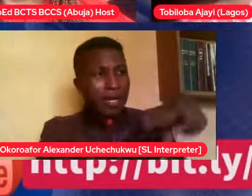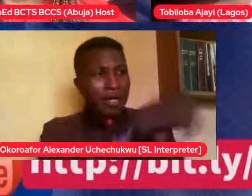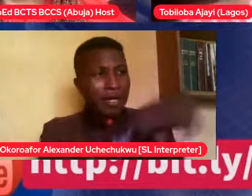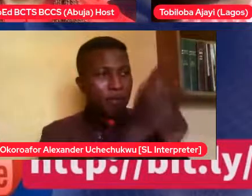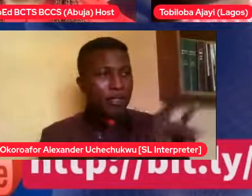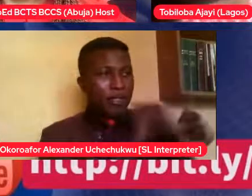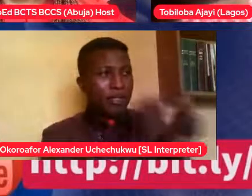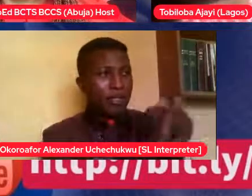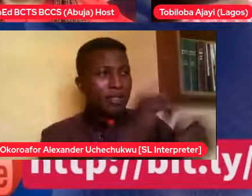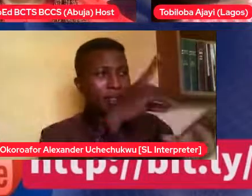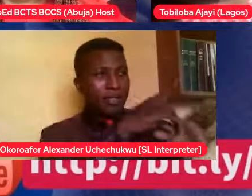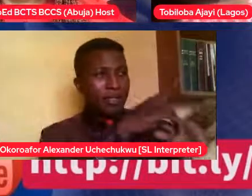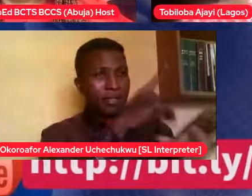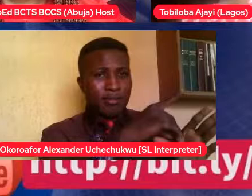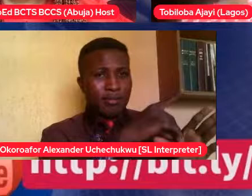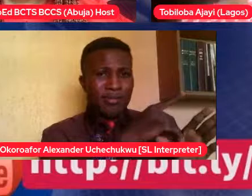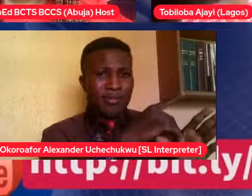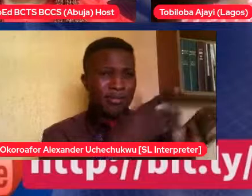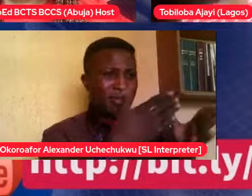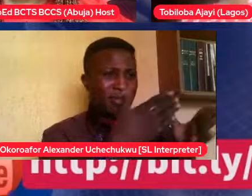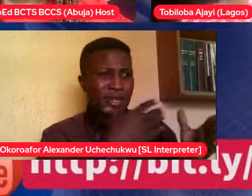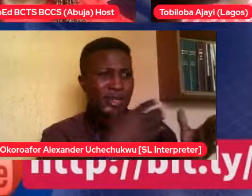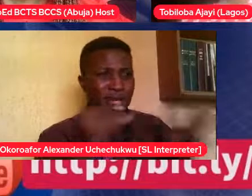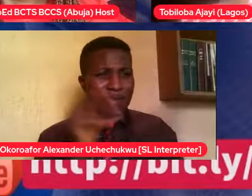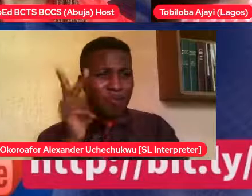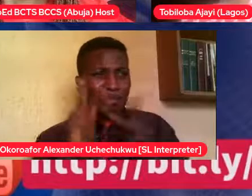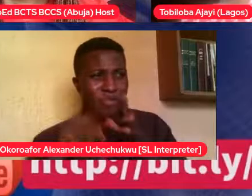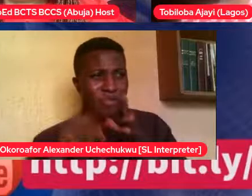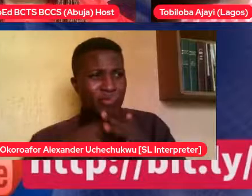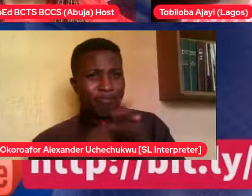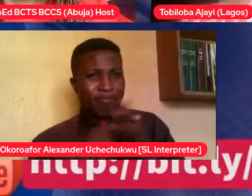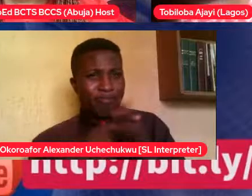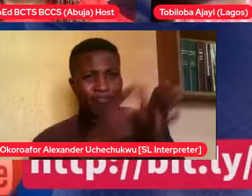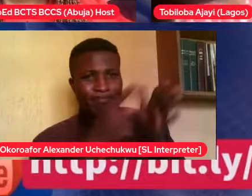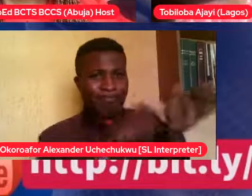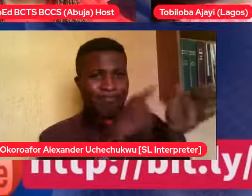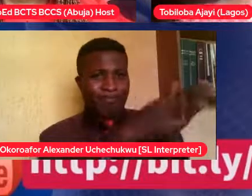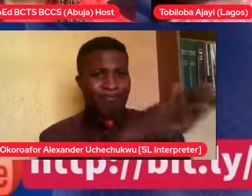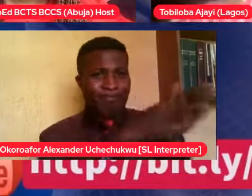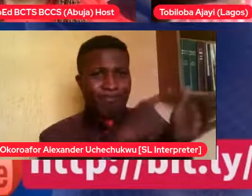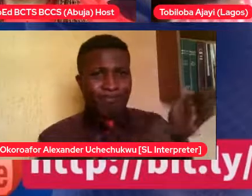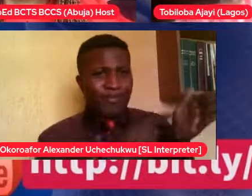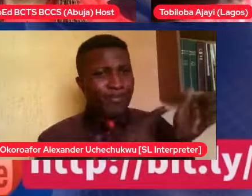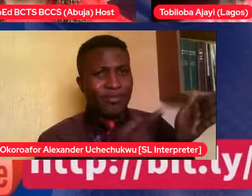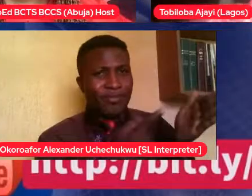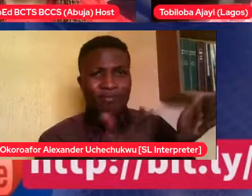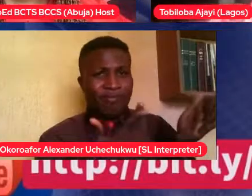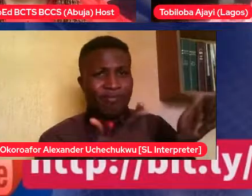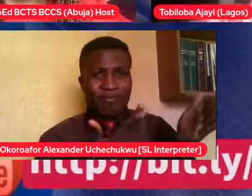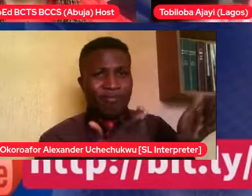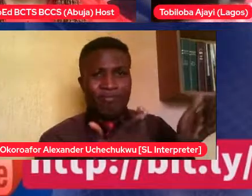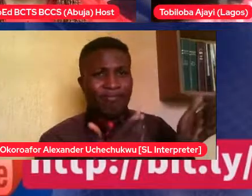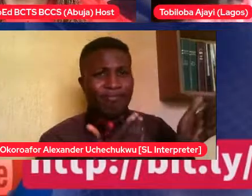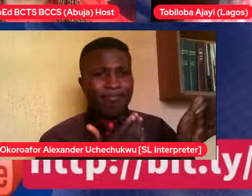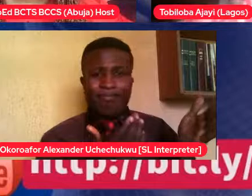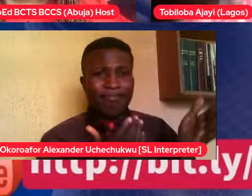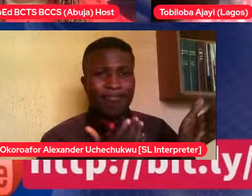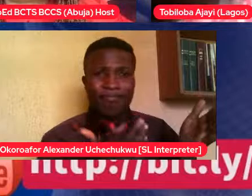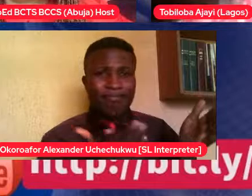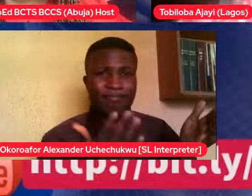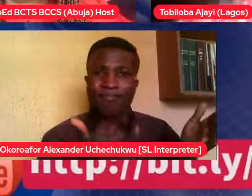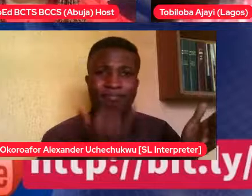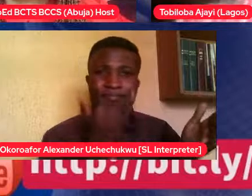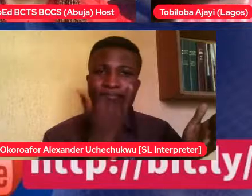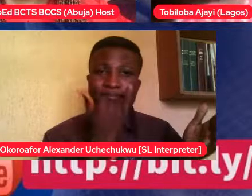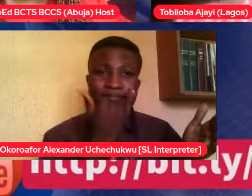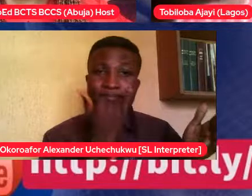a saint or a hero or, ah, he's trying or she's trying. I'm like,